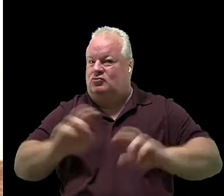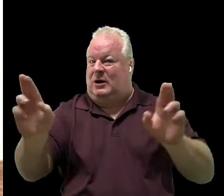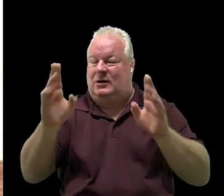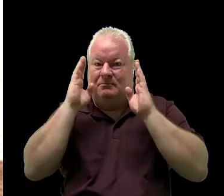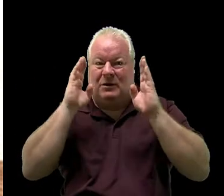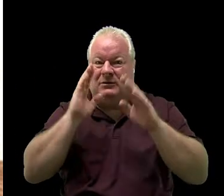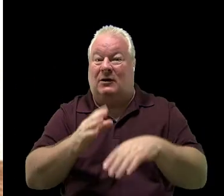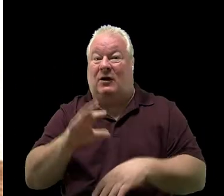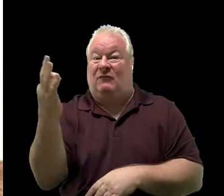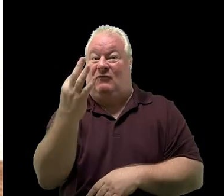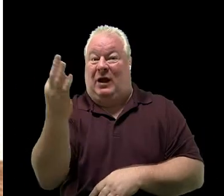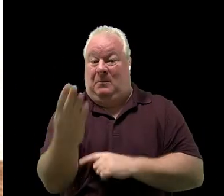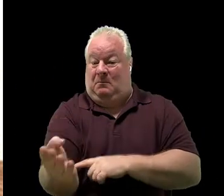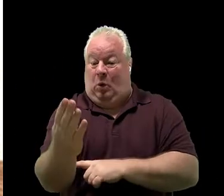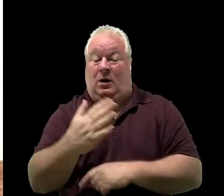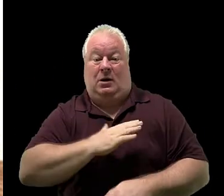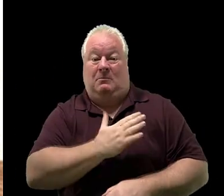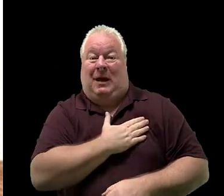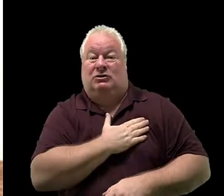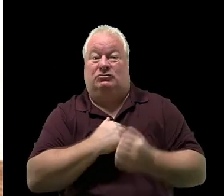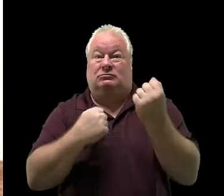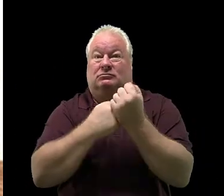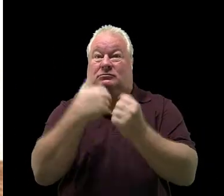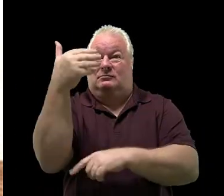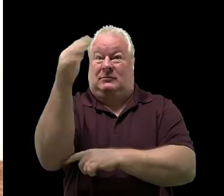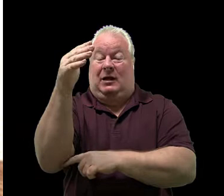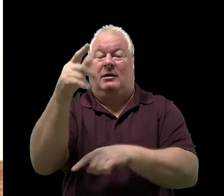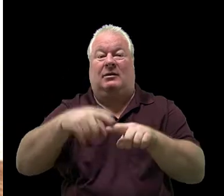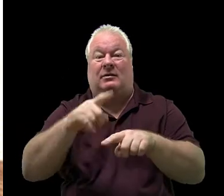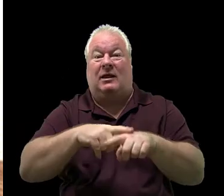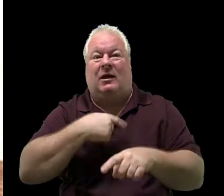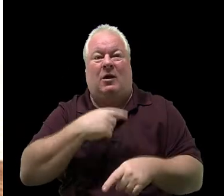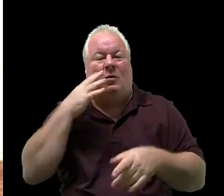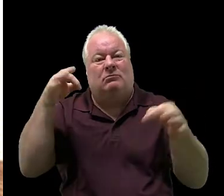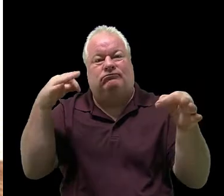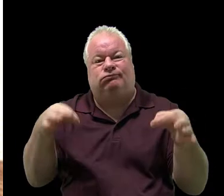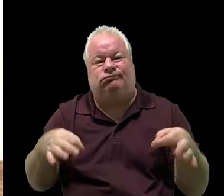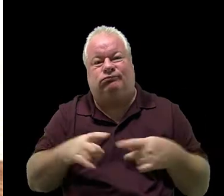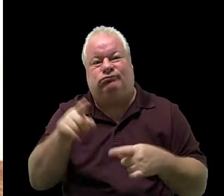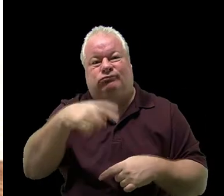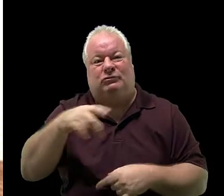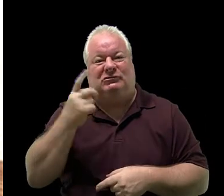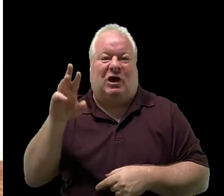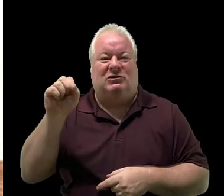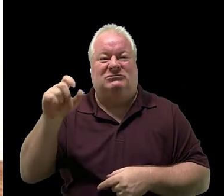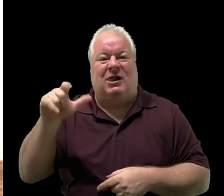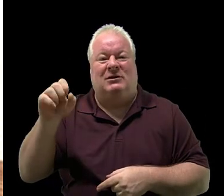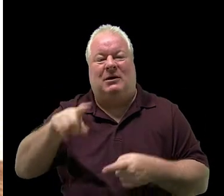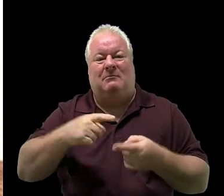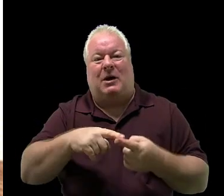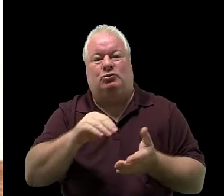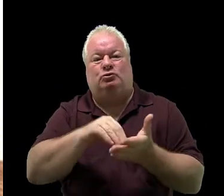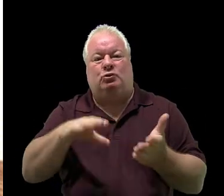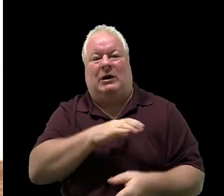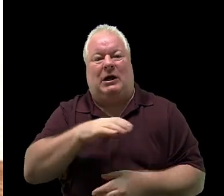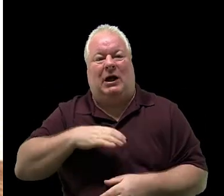after Friday's Pledge of Allegiance for an informational meeting with me, Dr. Salas, about student